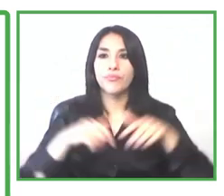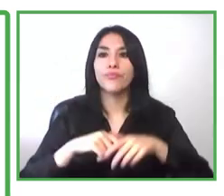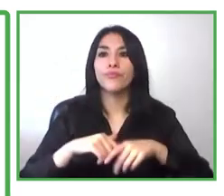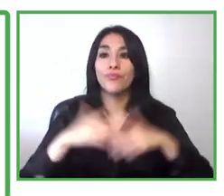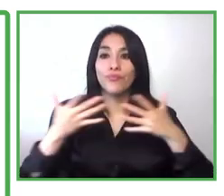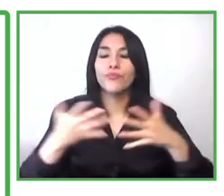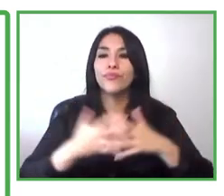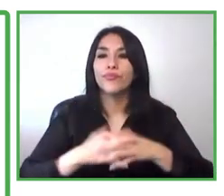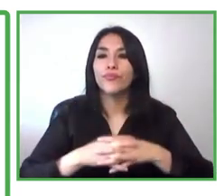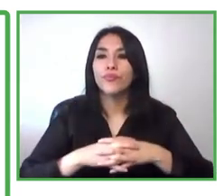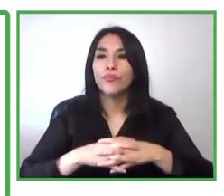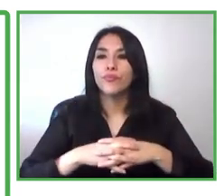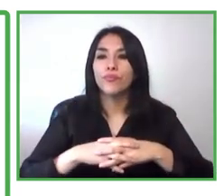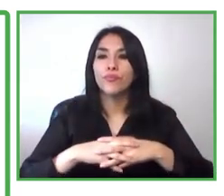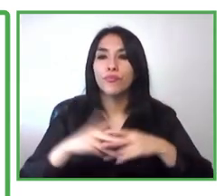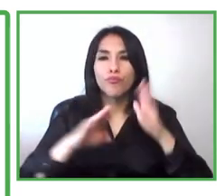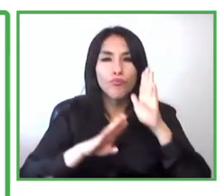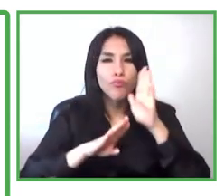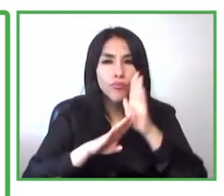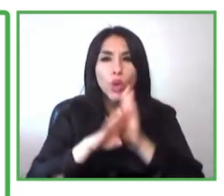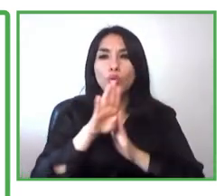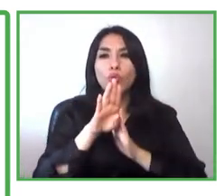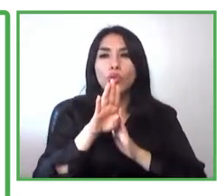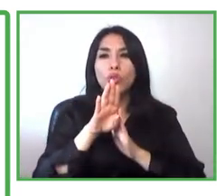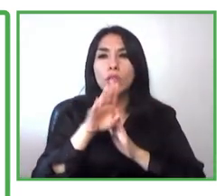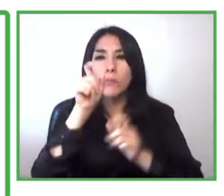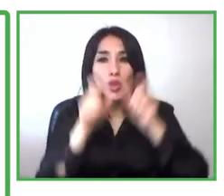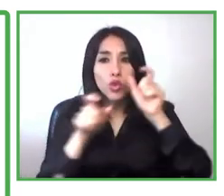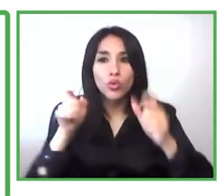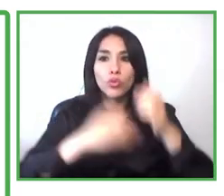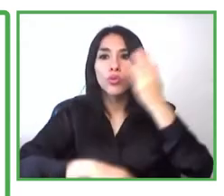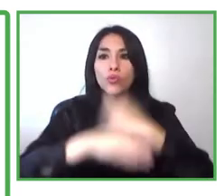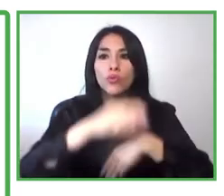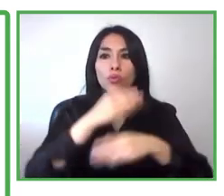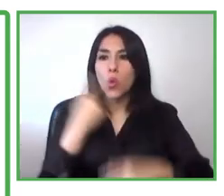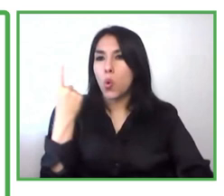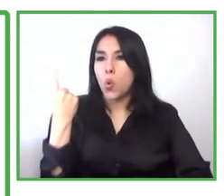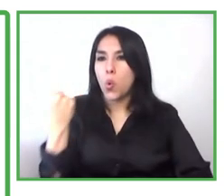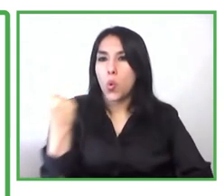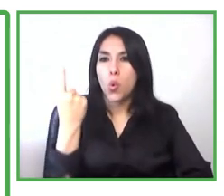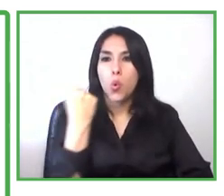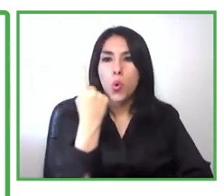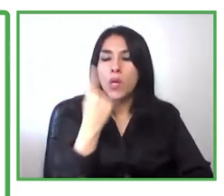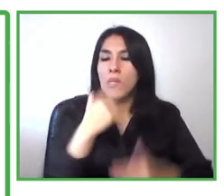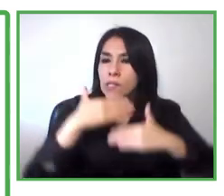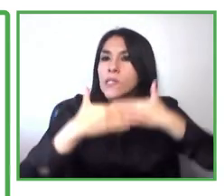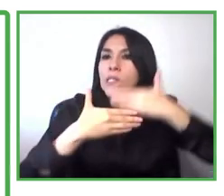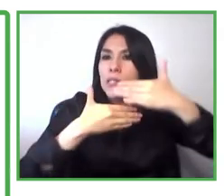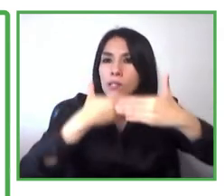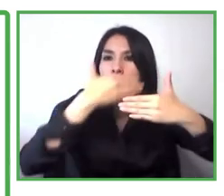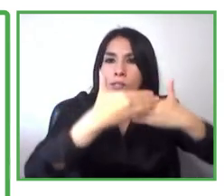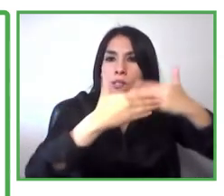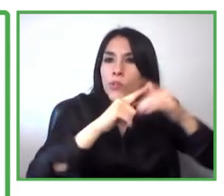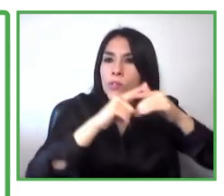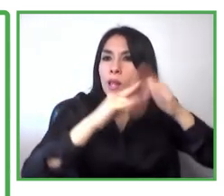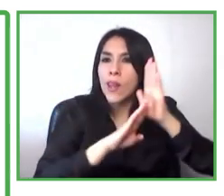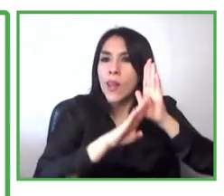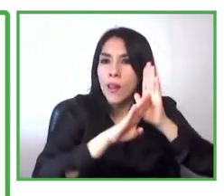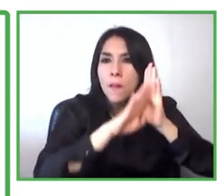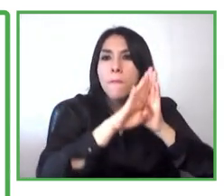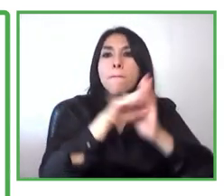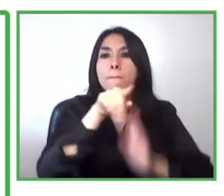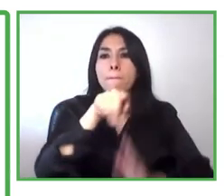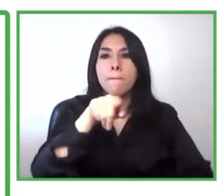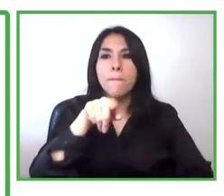so through this entrepreneurship accelerator program and we provide them with tools and skills they need to launch and